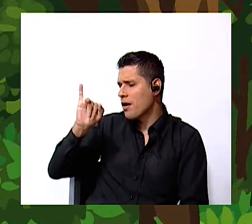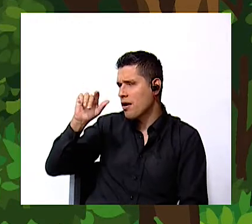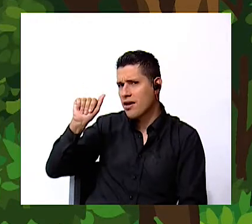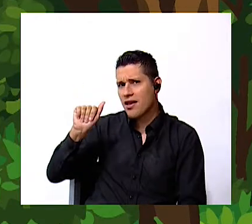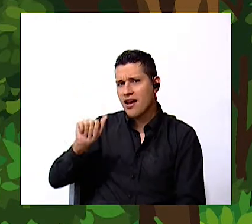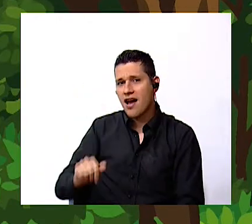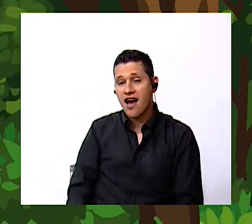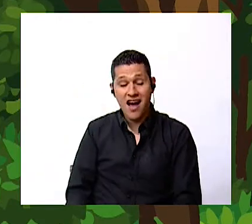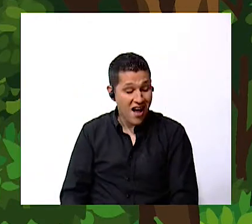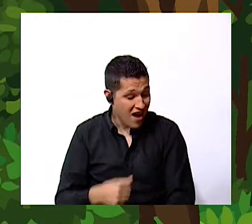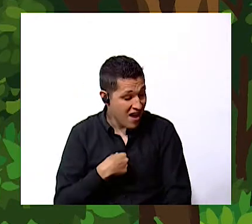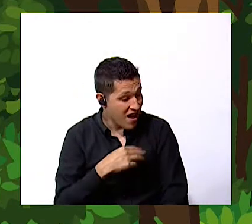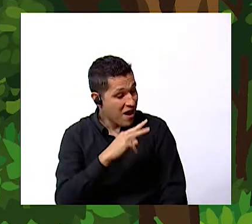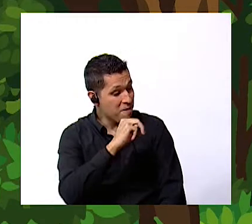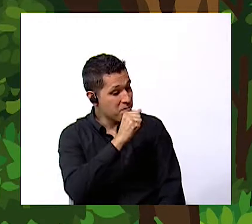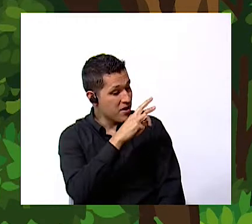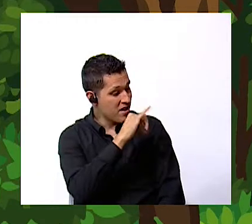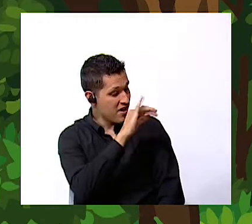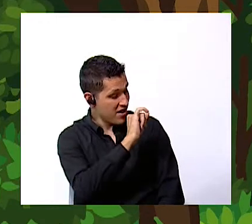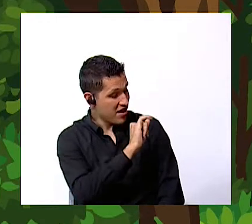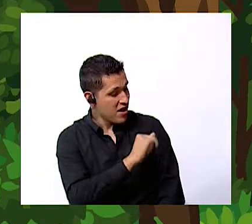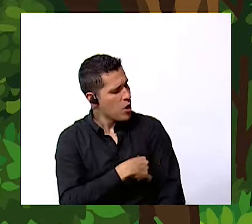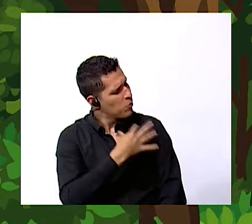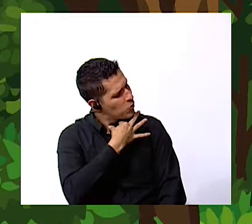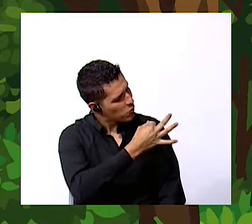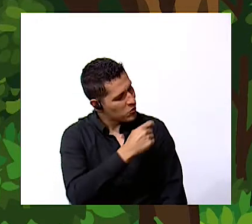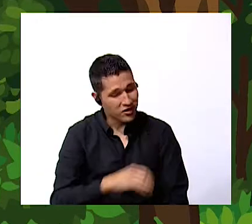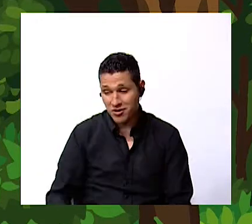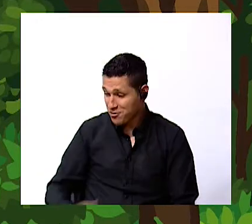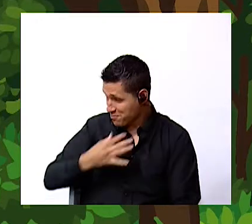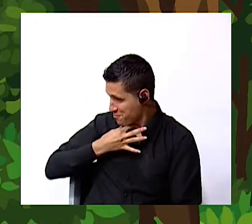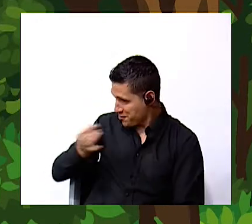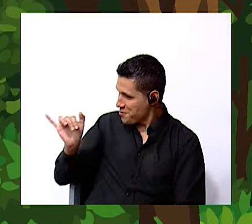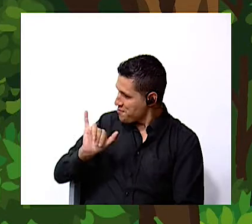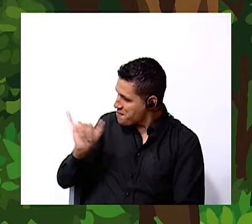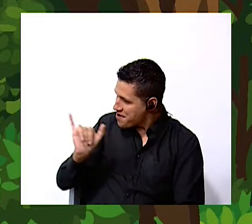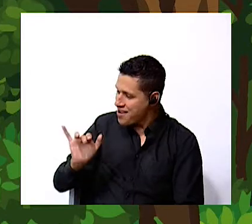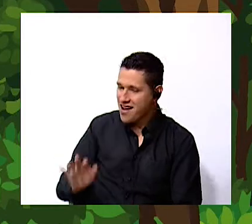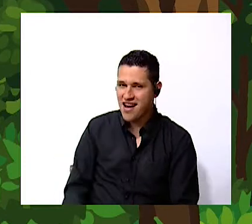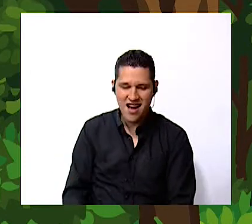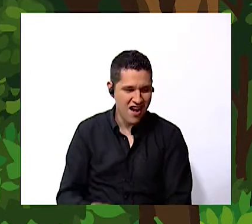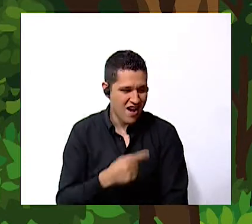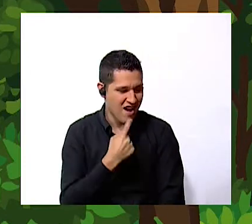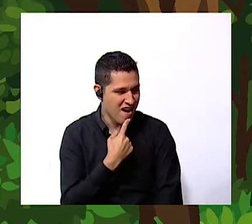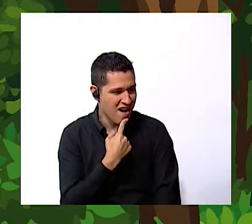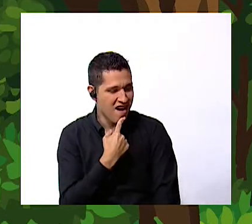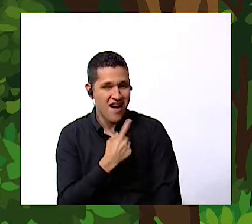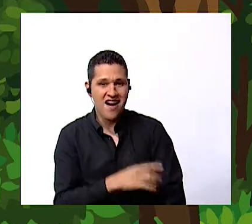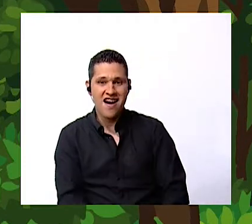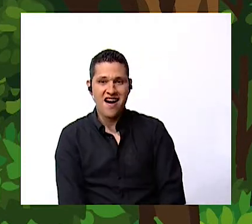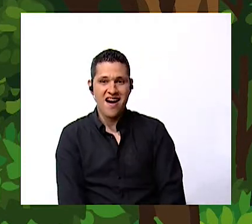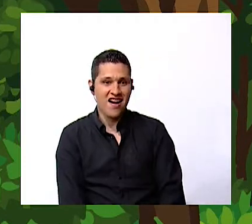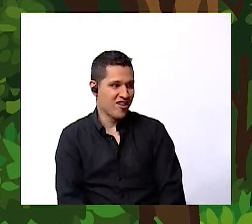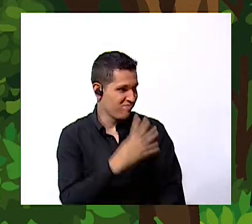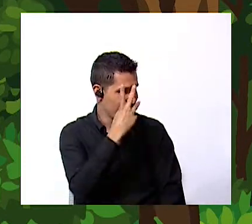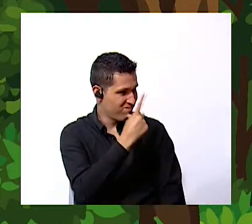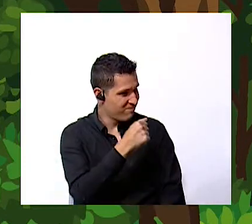Mary nice to meet you nice to meet you too we're so glad to have you here